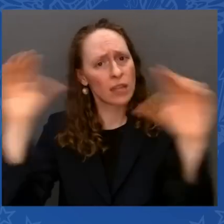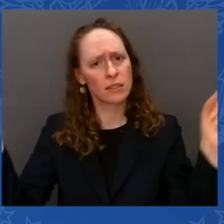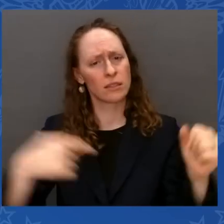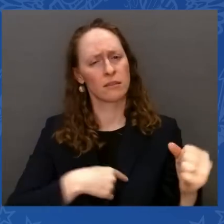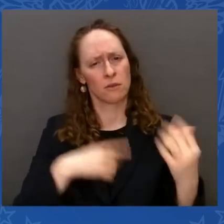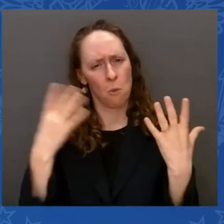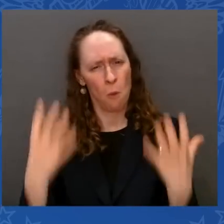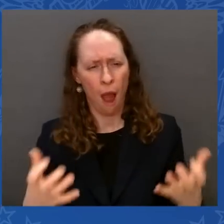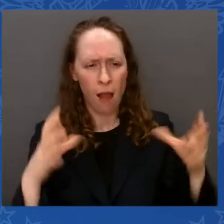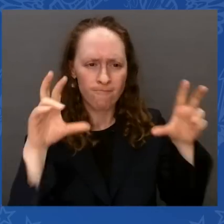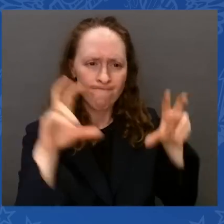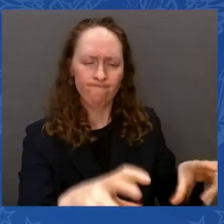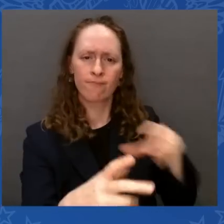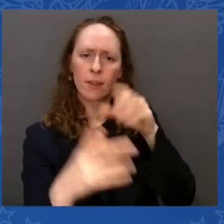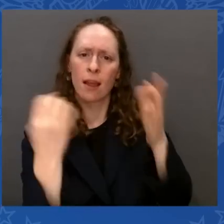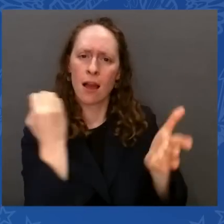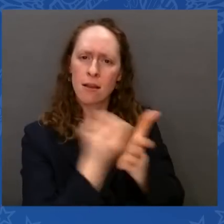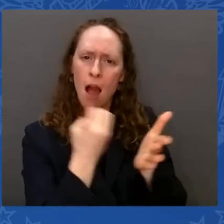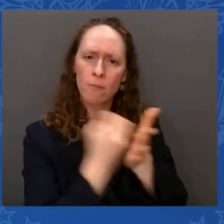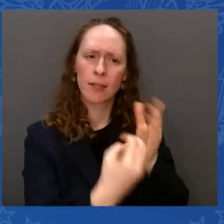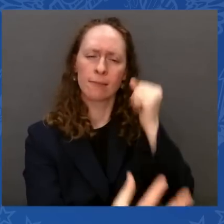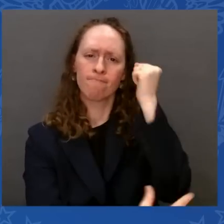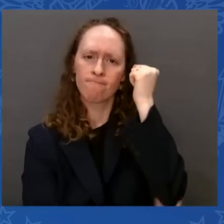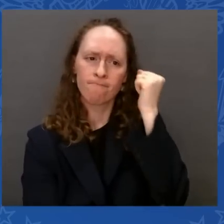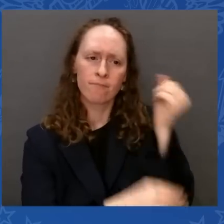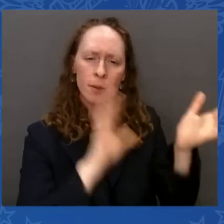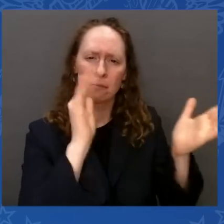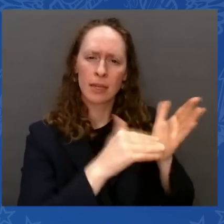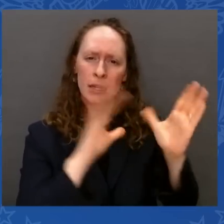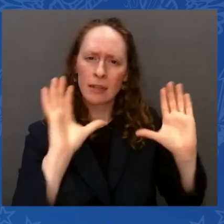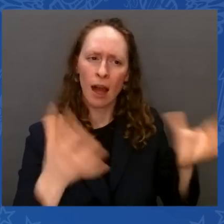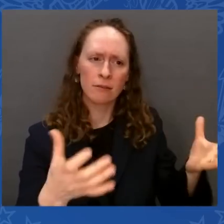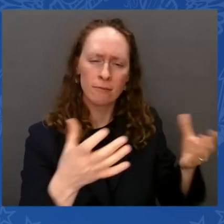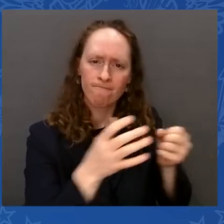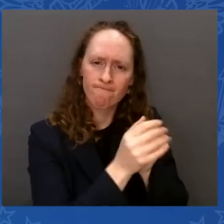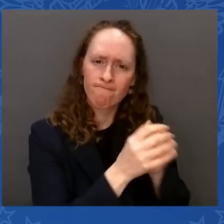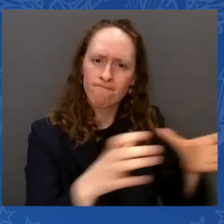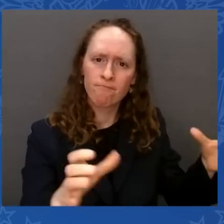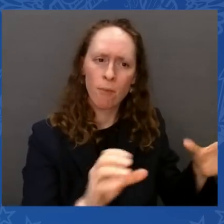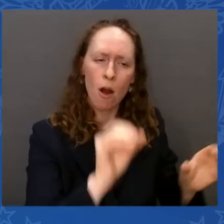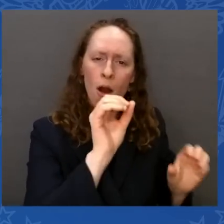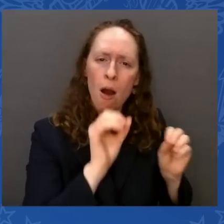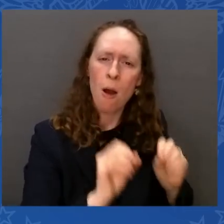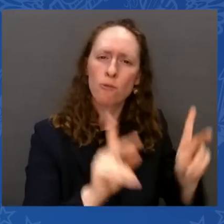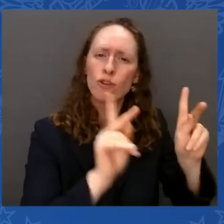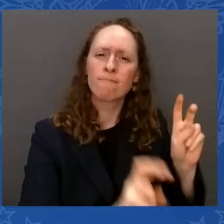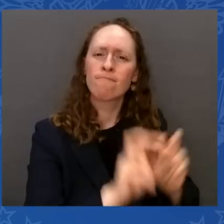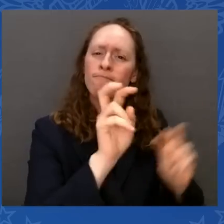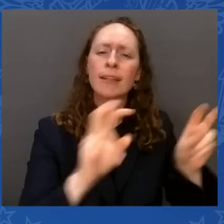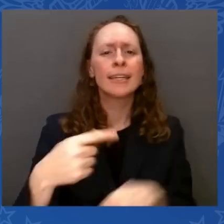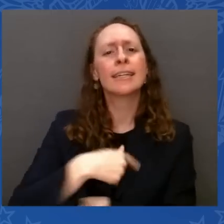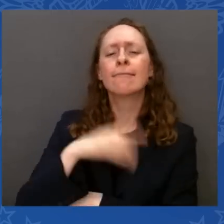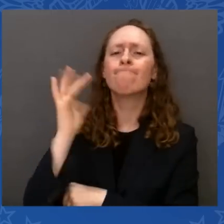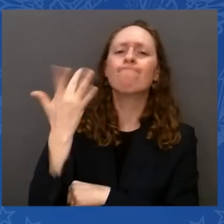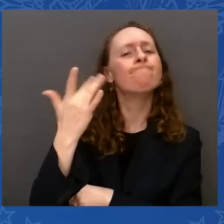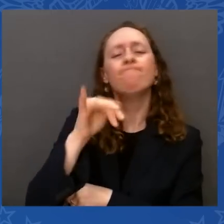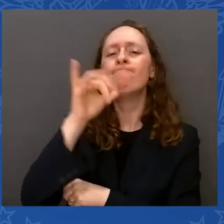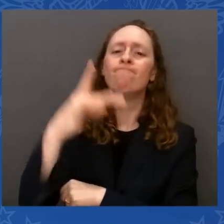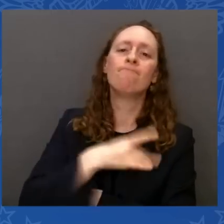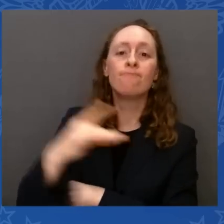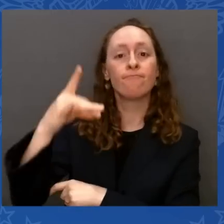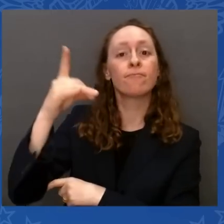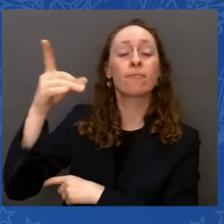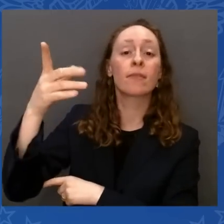I was so sick and tired to talk about trickle down economics. I know in my household, not far from here, a little further